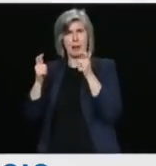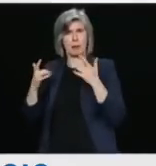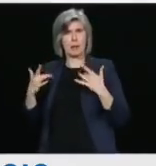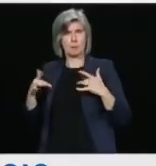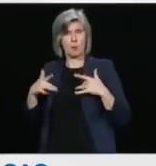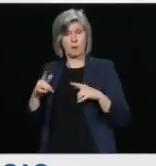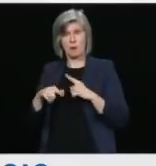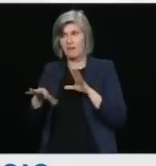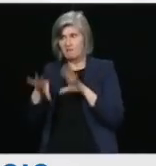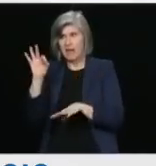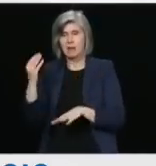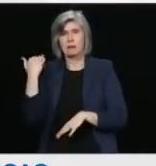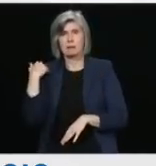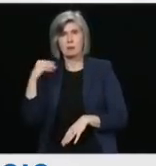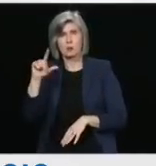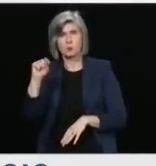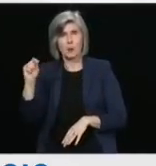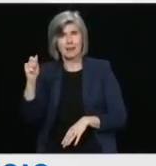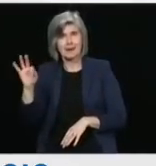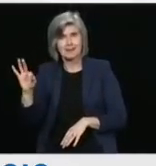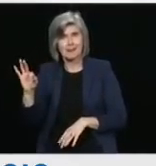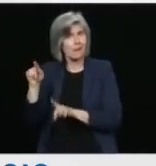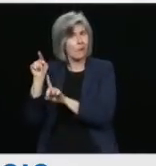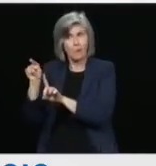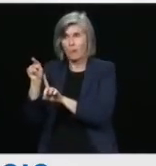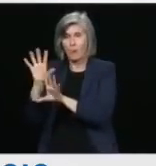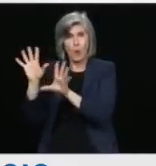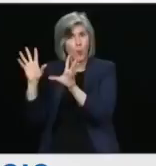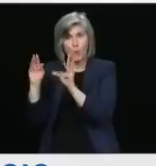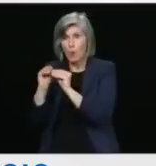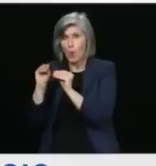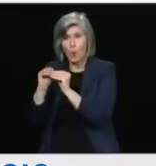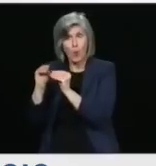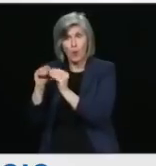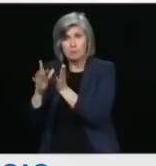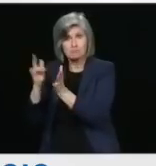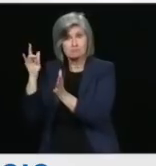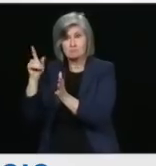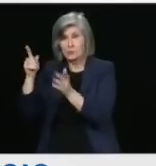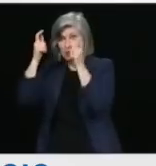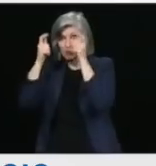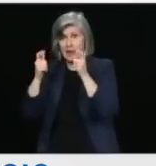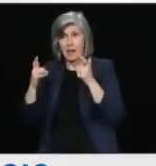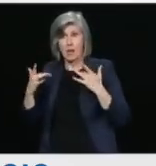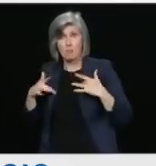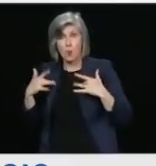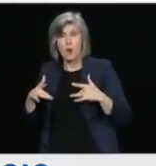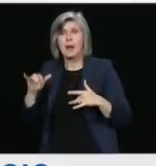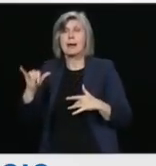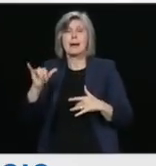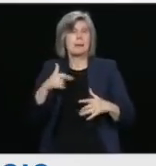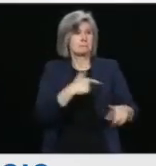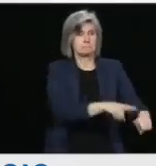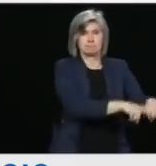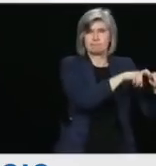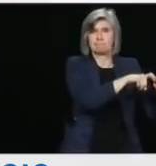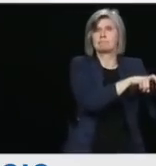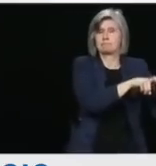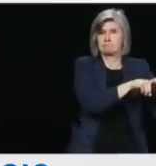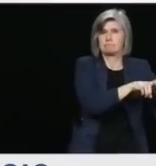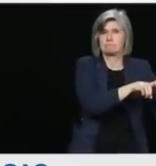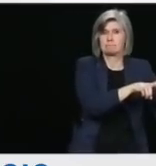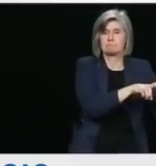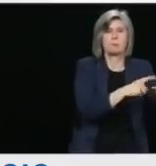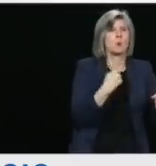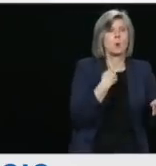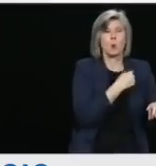anymore for these activities, I immediately ordered that we seize these activities and we carried out our counterterrorism operations in a